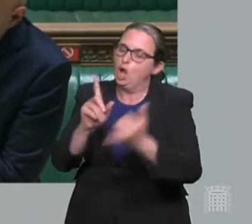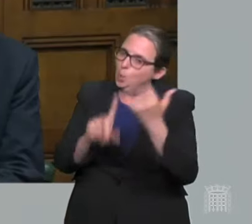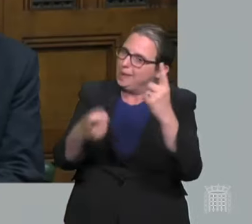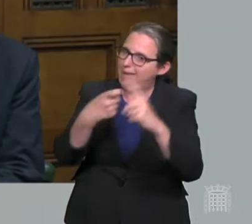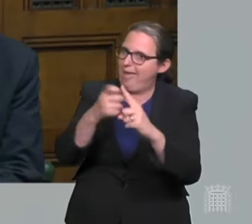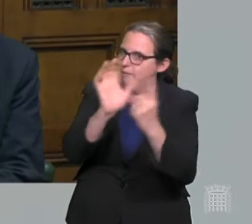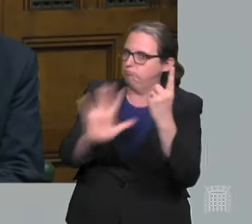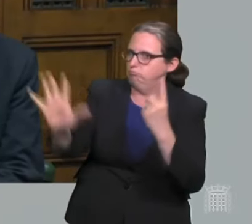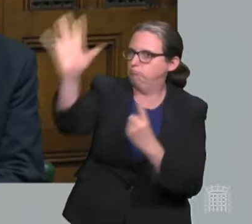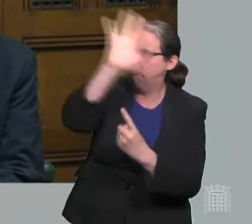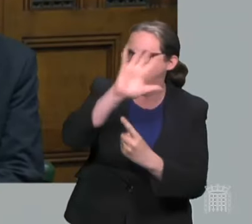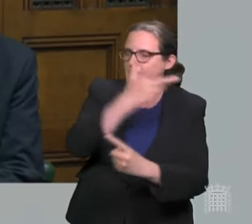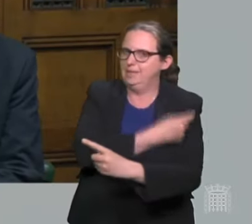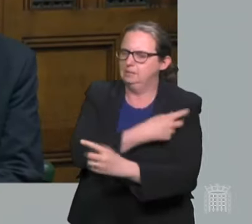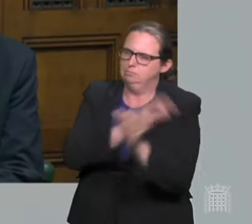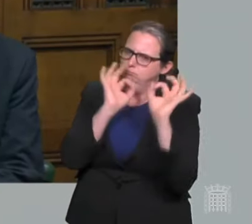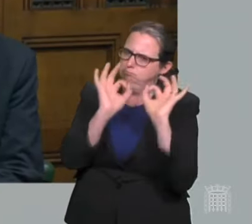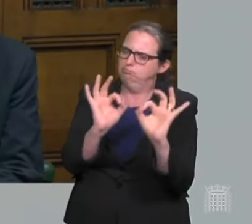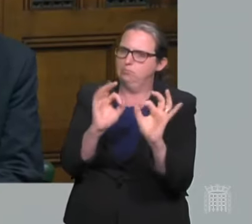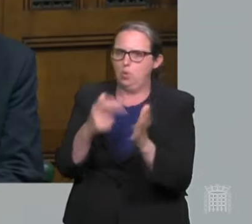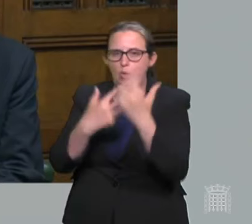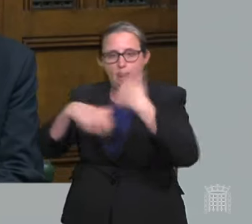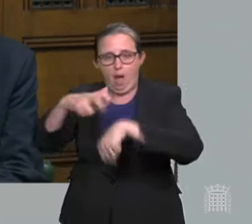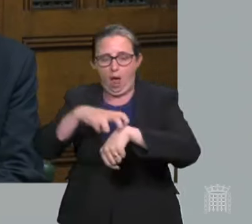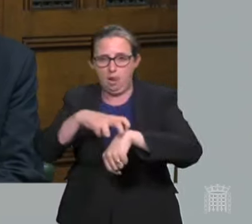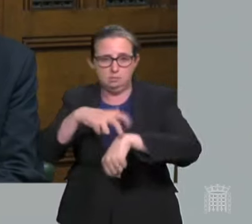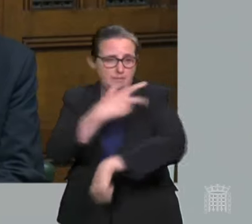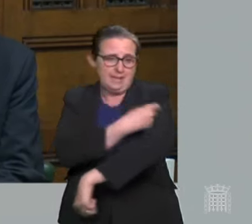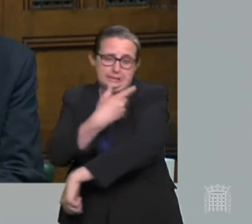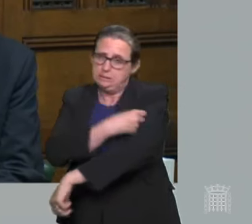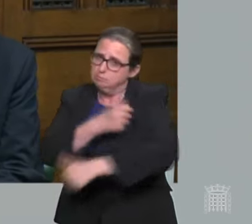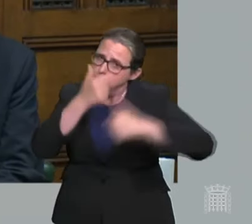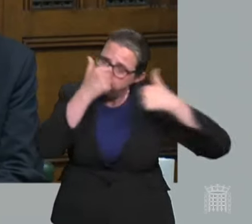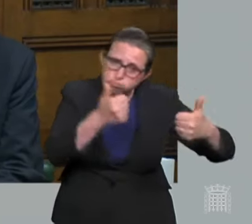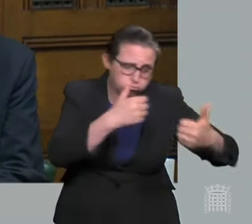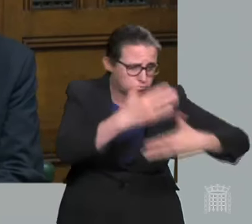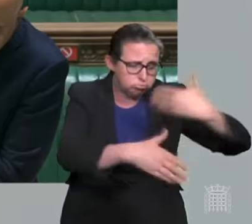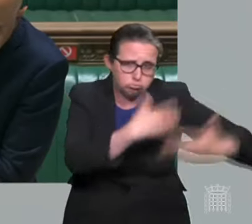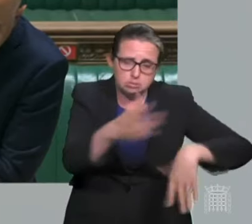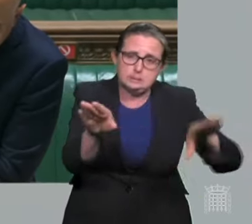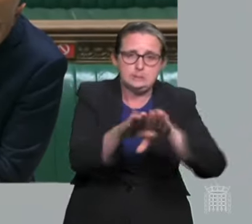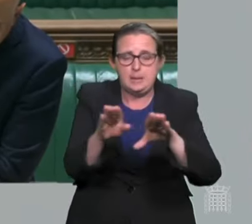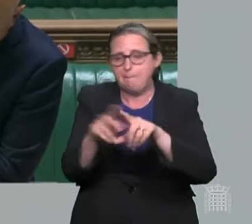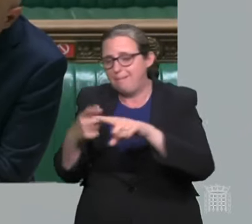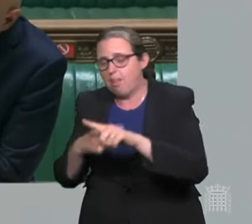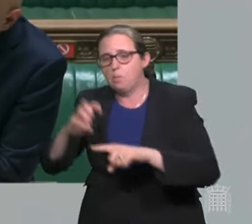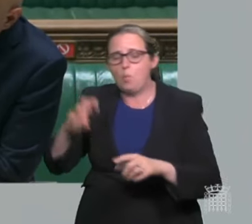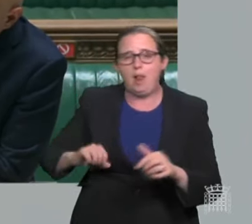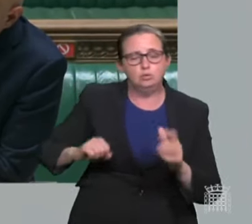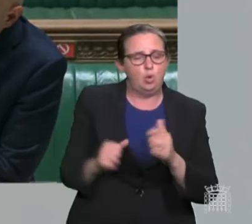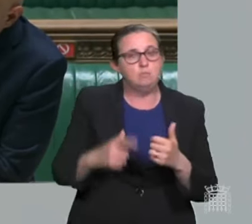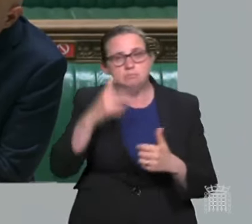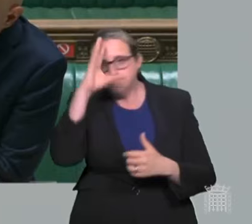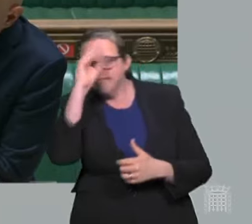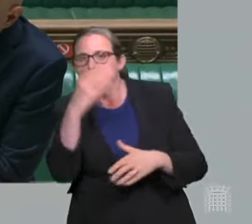programme. The take-up of vaccinations in Northern Ireland is just as high as any other part of the UK. I'm working closely